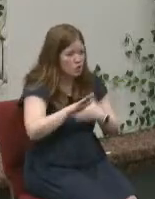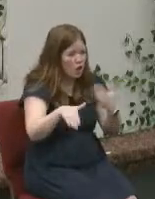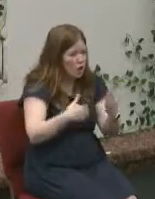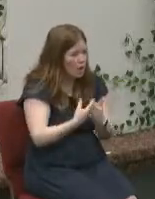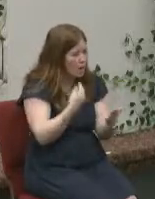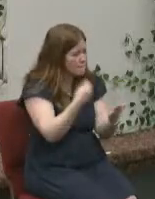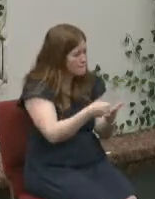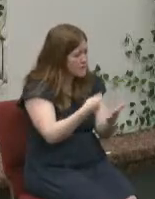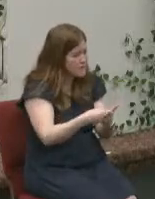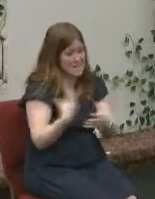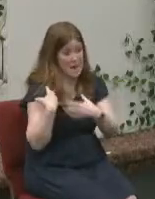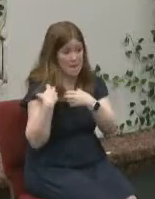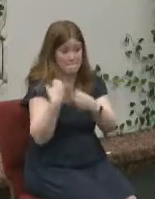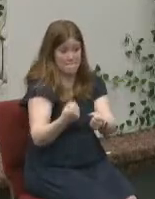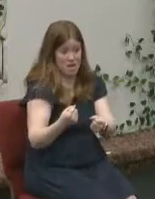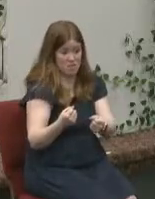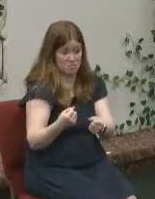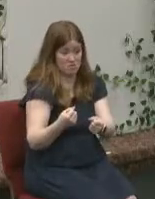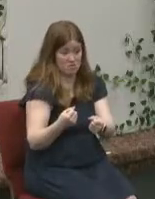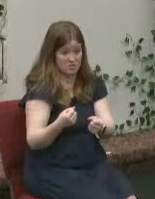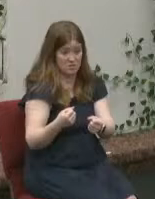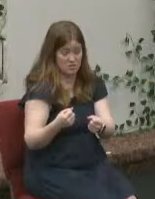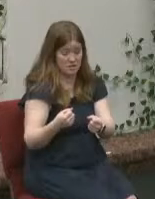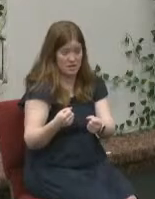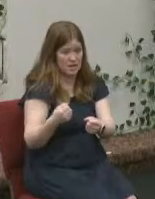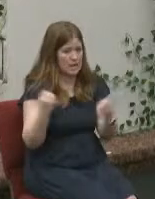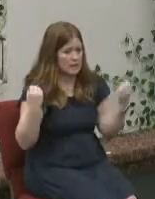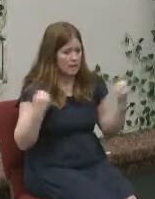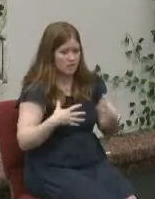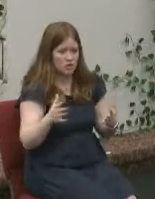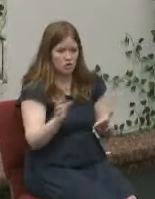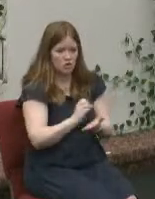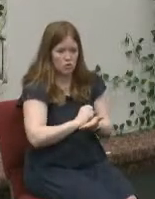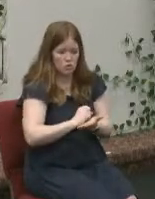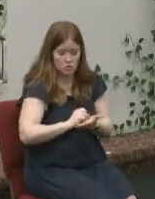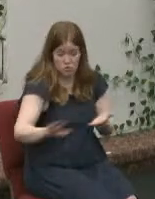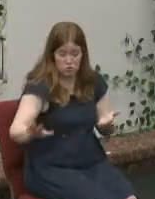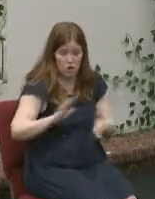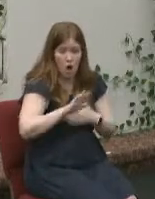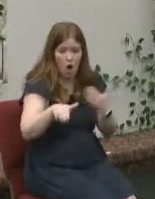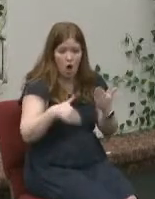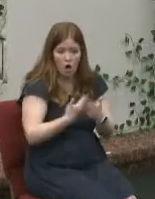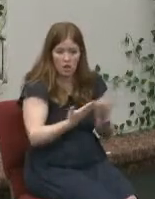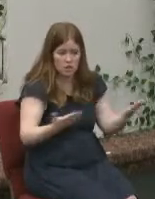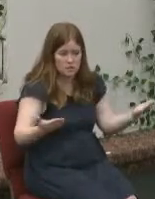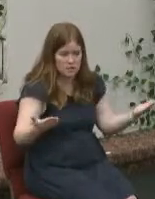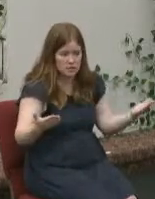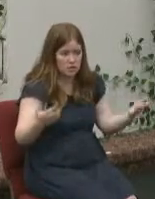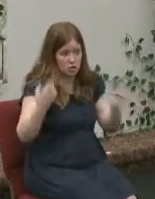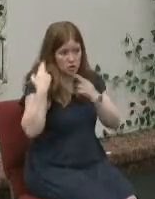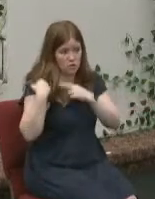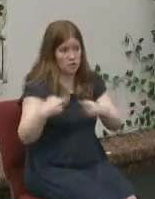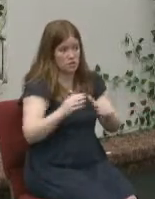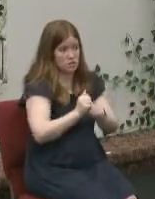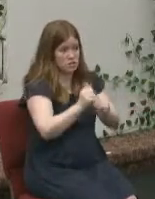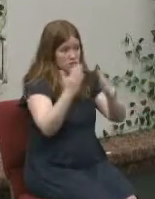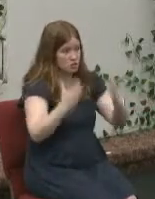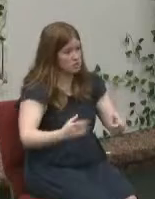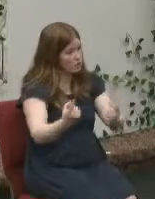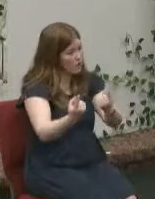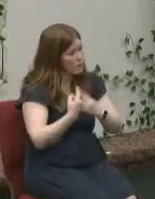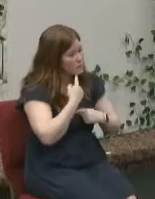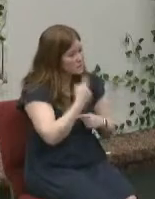their position and they feared losing it all and so the religious leaders come up to them and say this